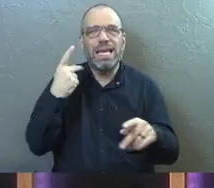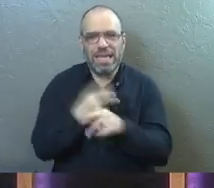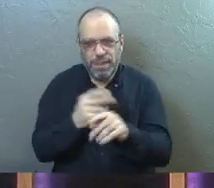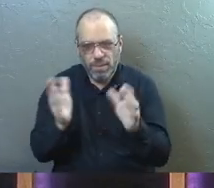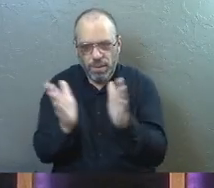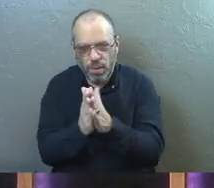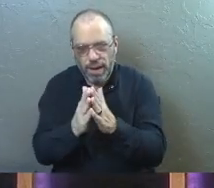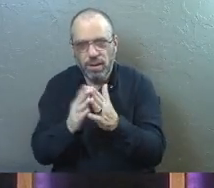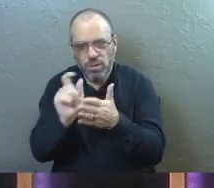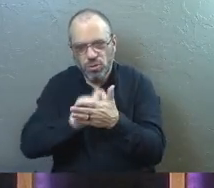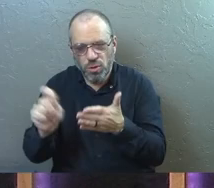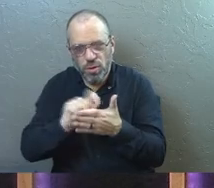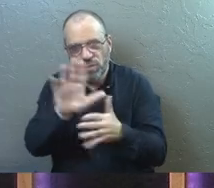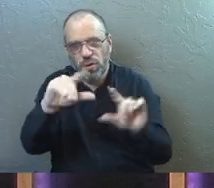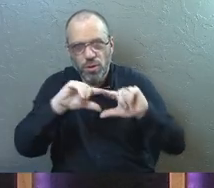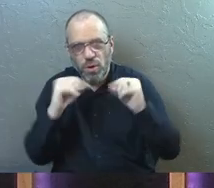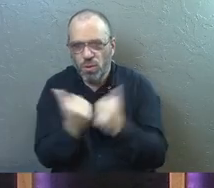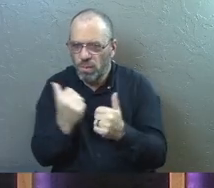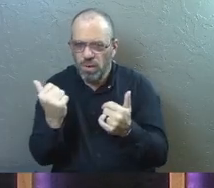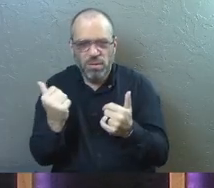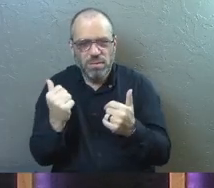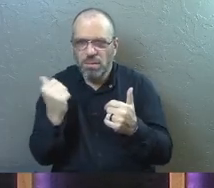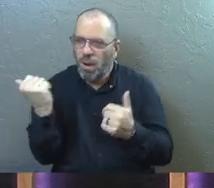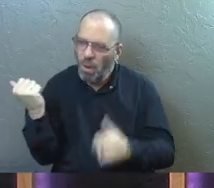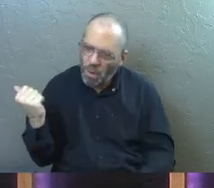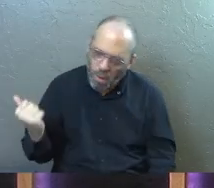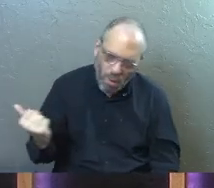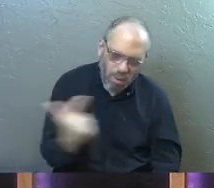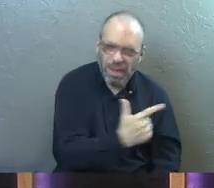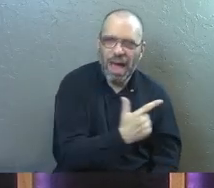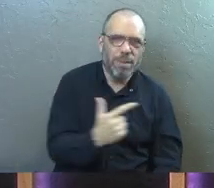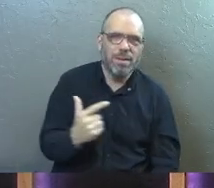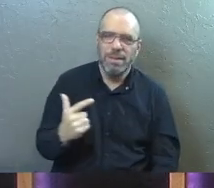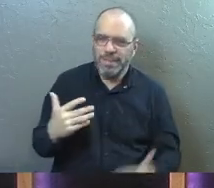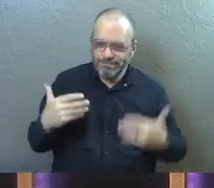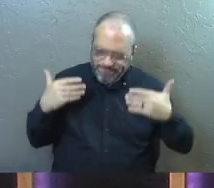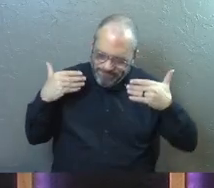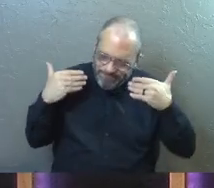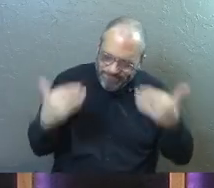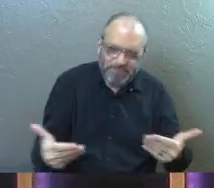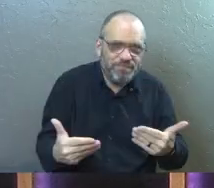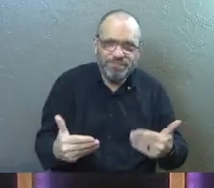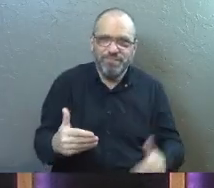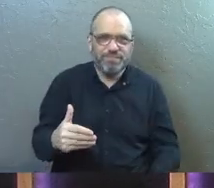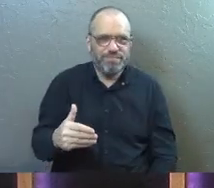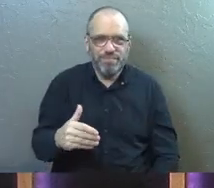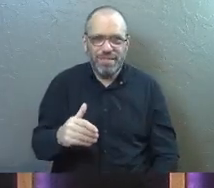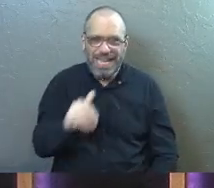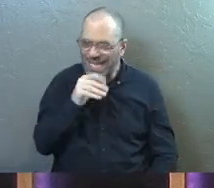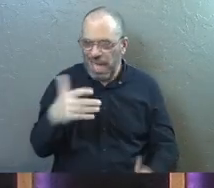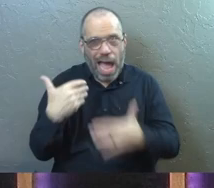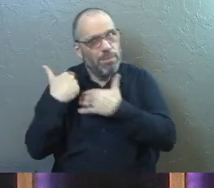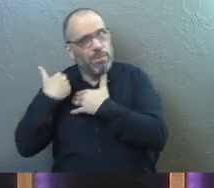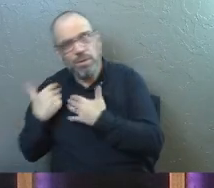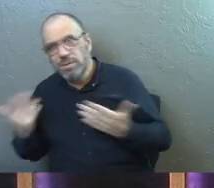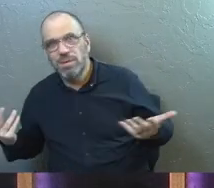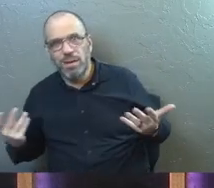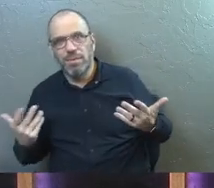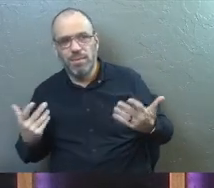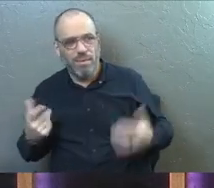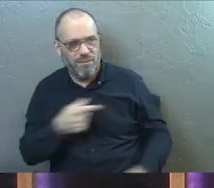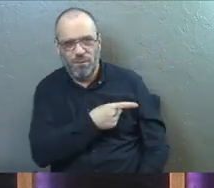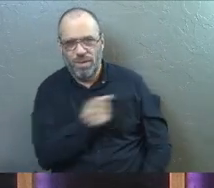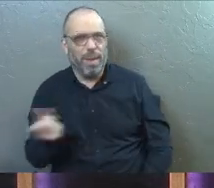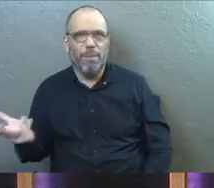journal for your group. All of that stuff. Step up and help them. It doesn't need to be so burdensome for